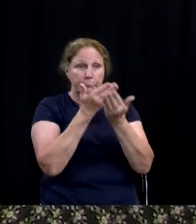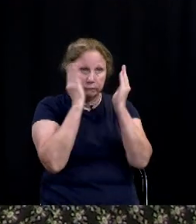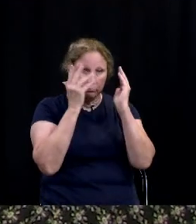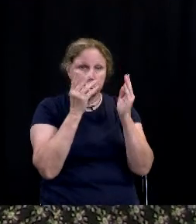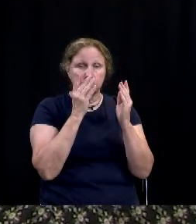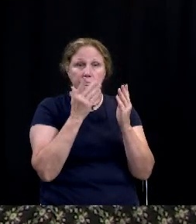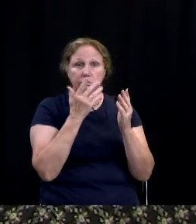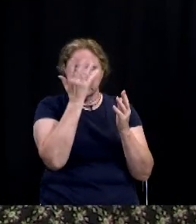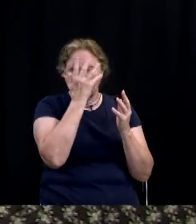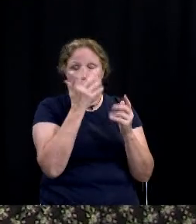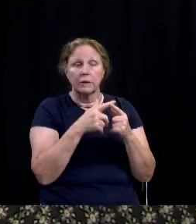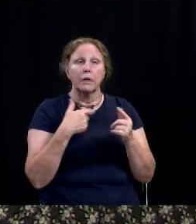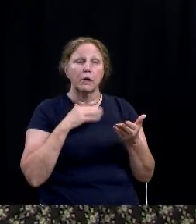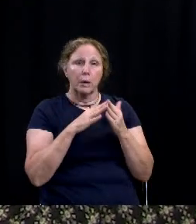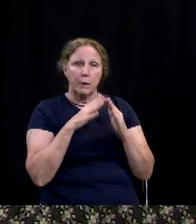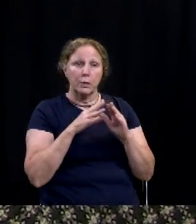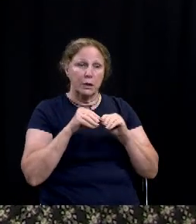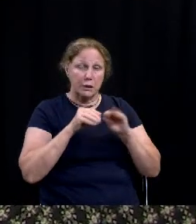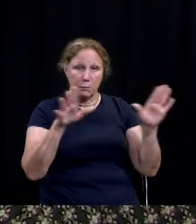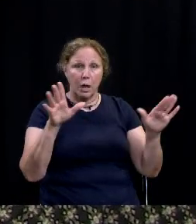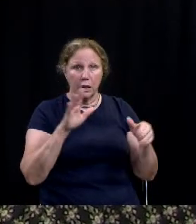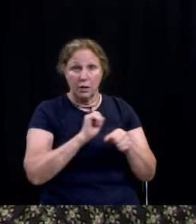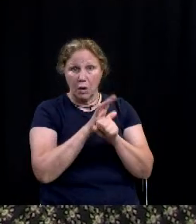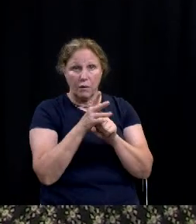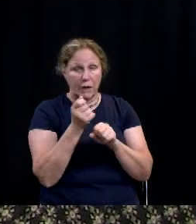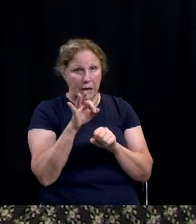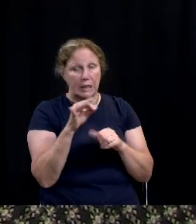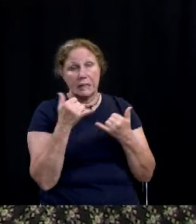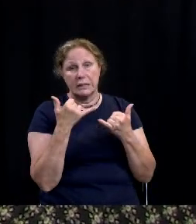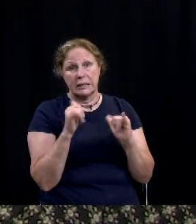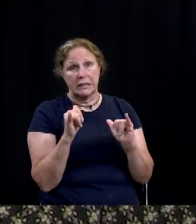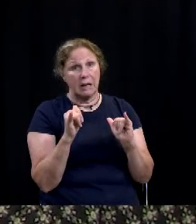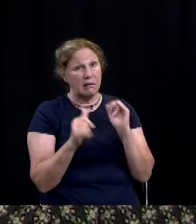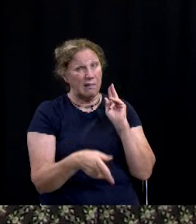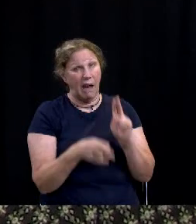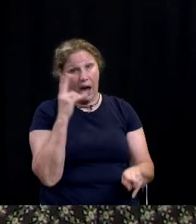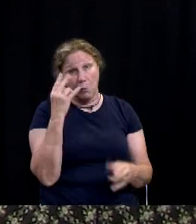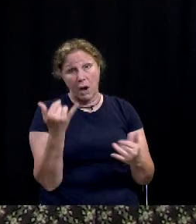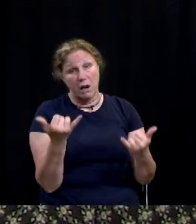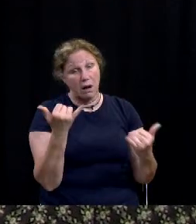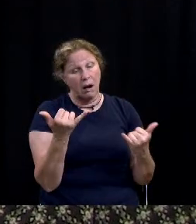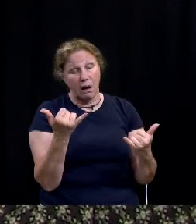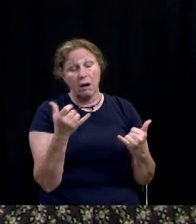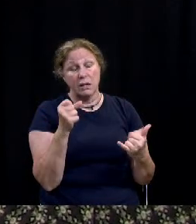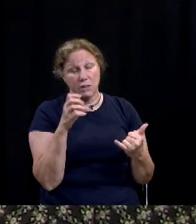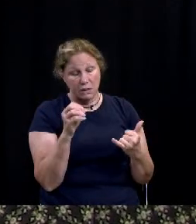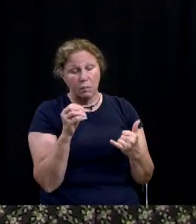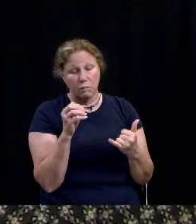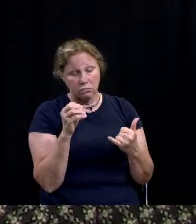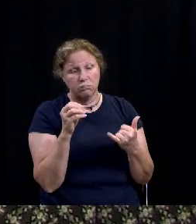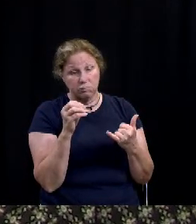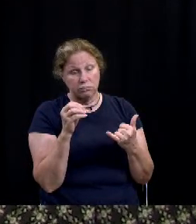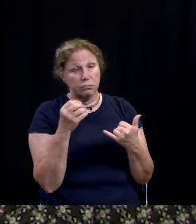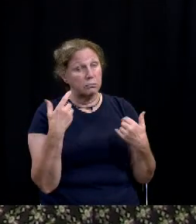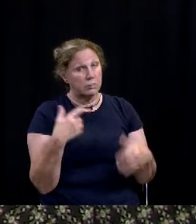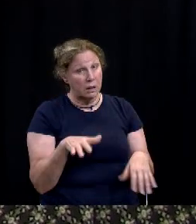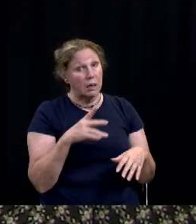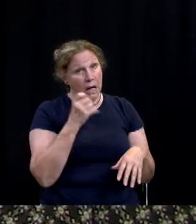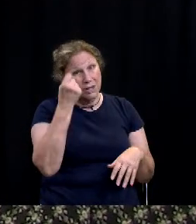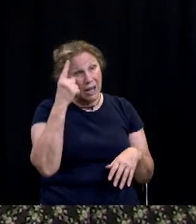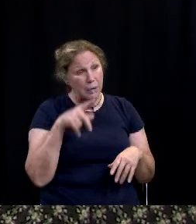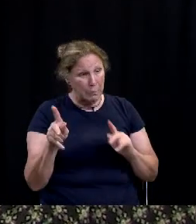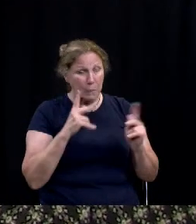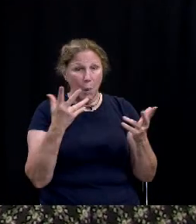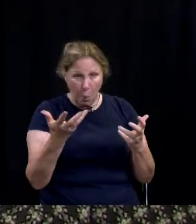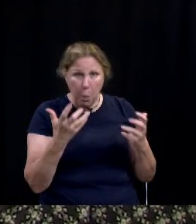in order our community spread for covet 19 is still really high and so we still we while we understand that individuals